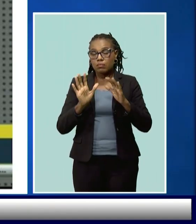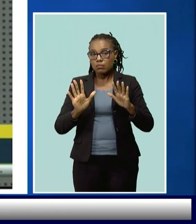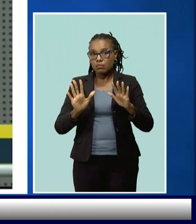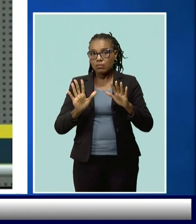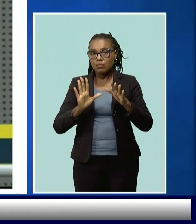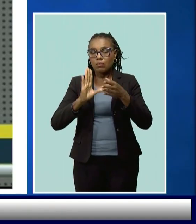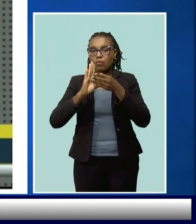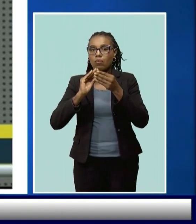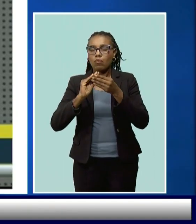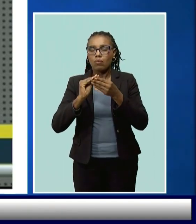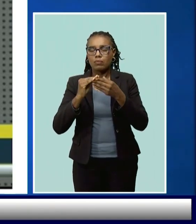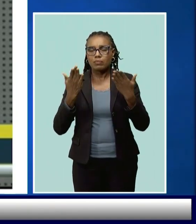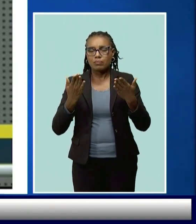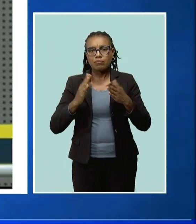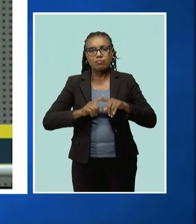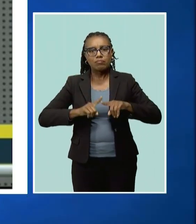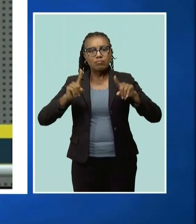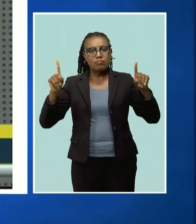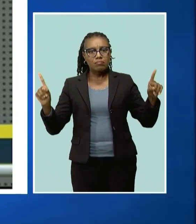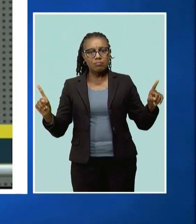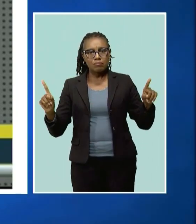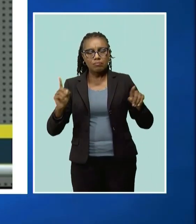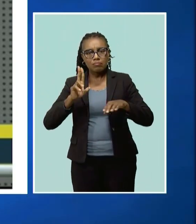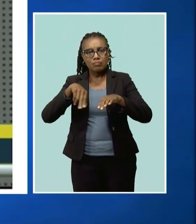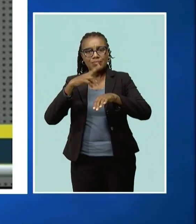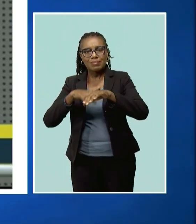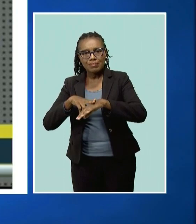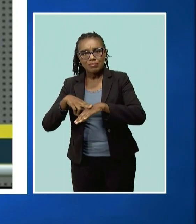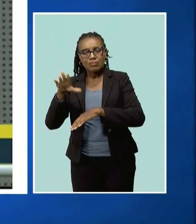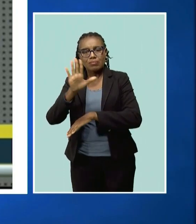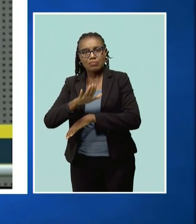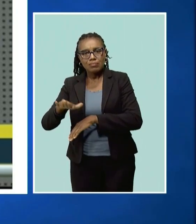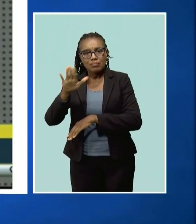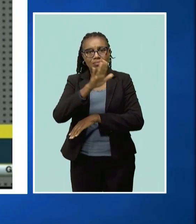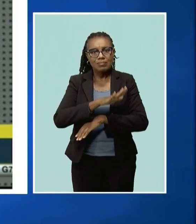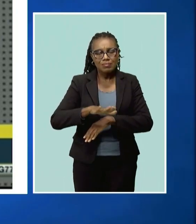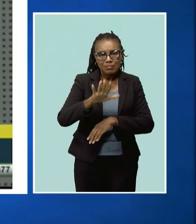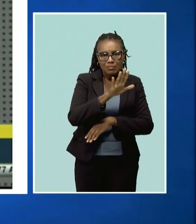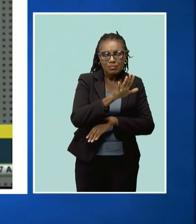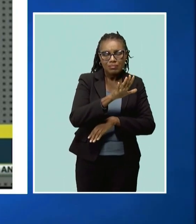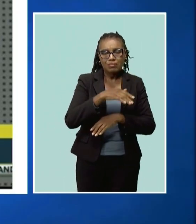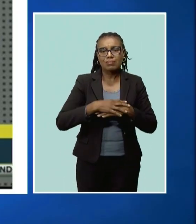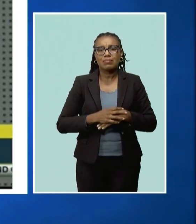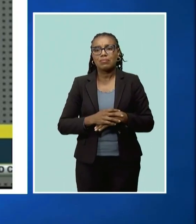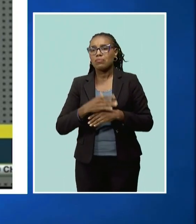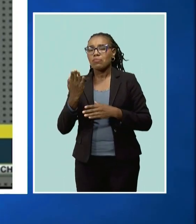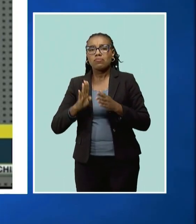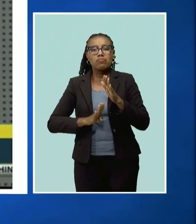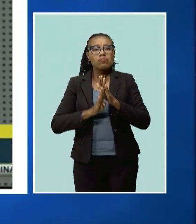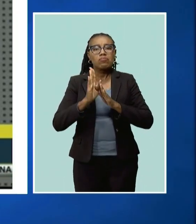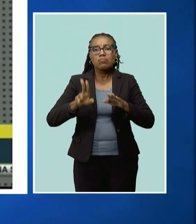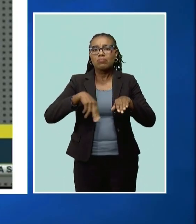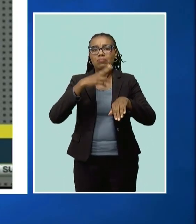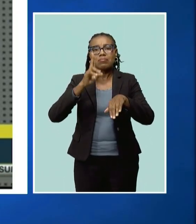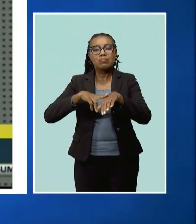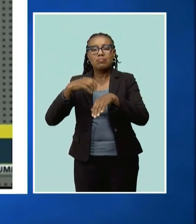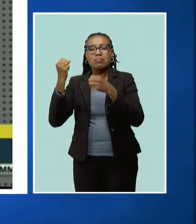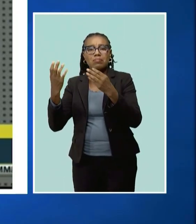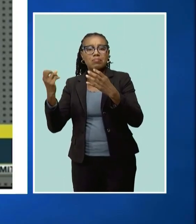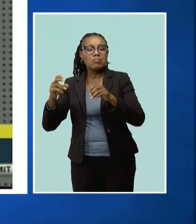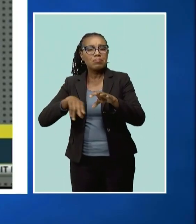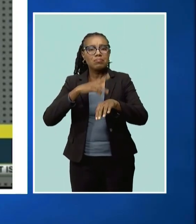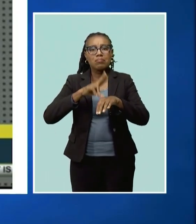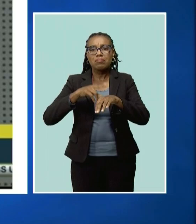because apart from nation-states, the rise of individual titans and the rise of multinational corporations,